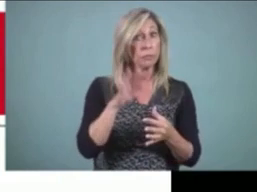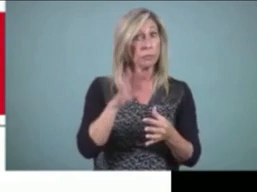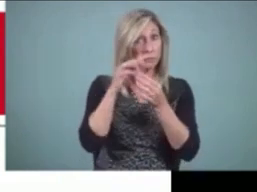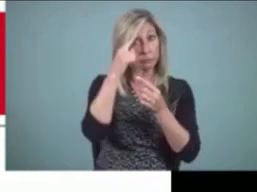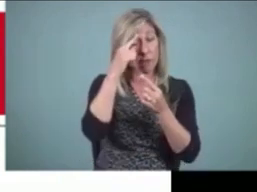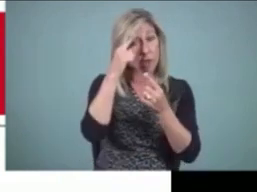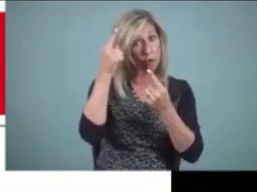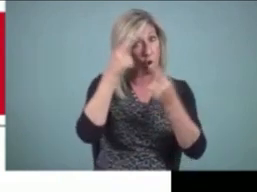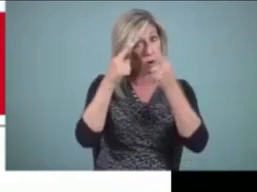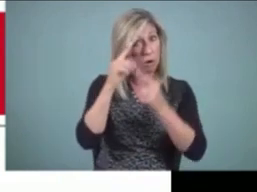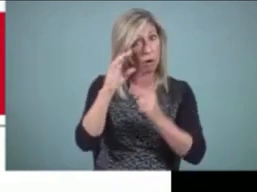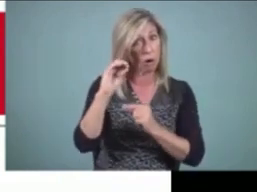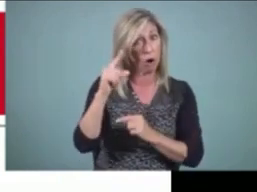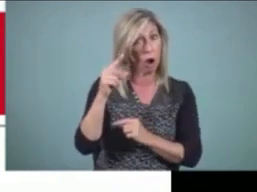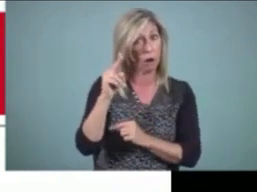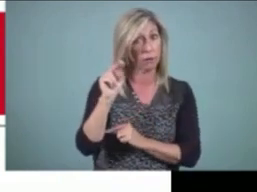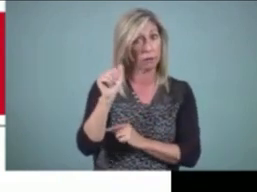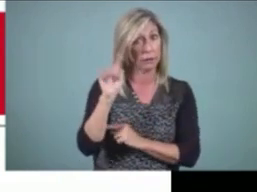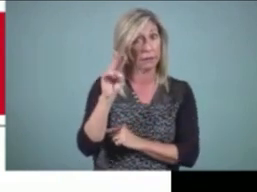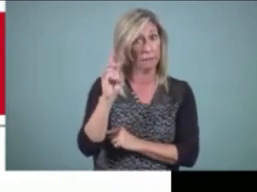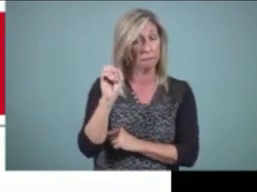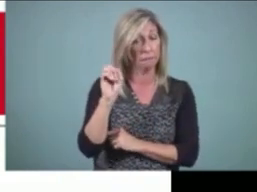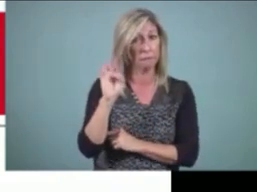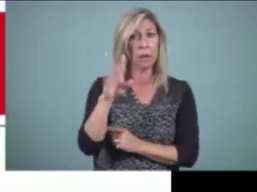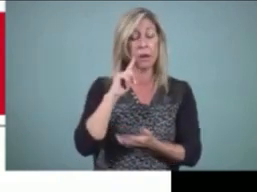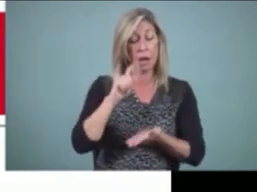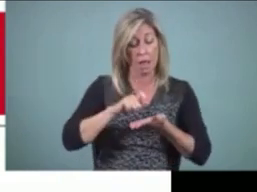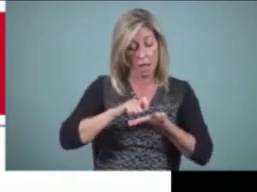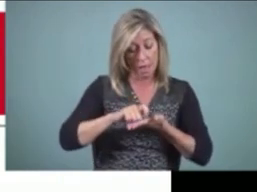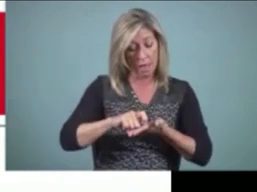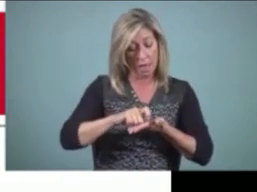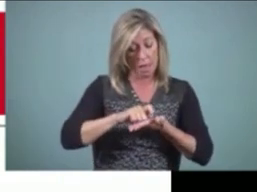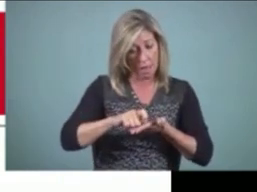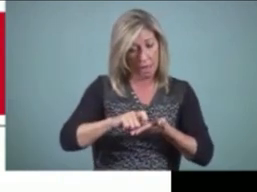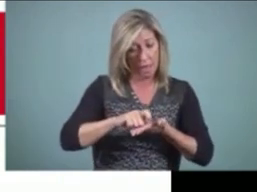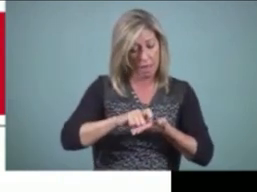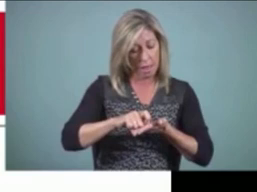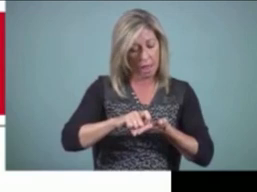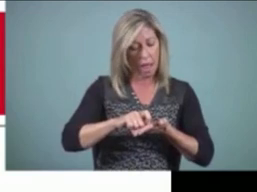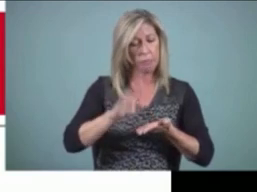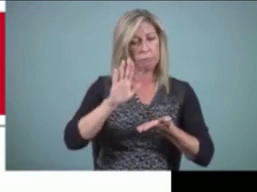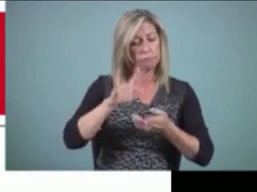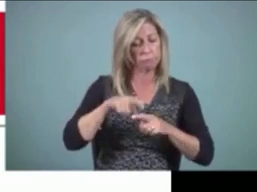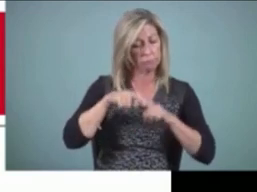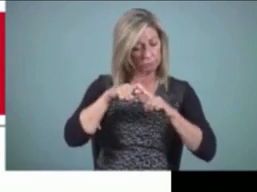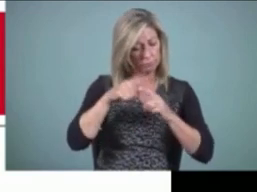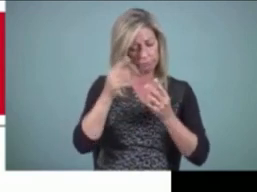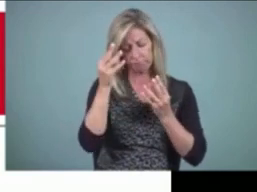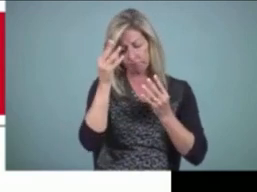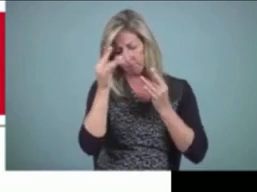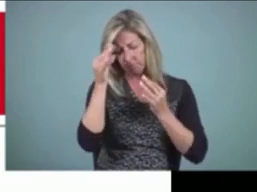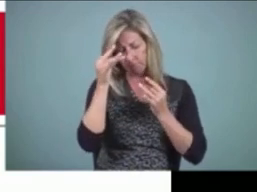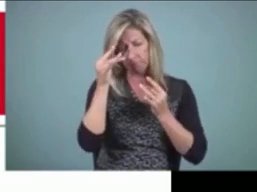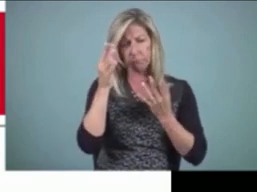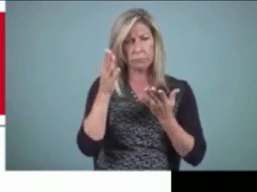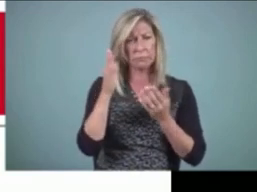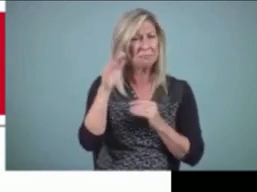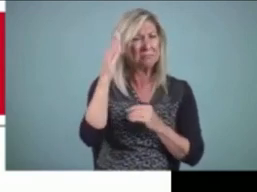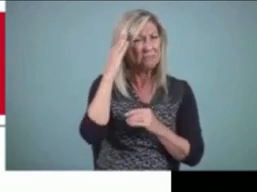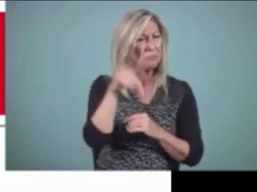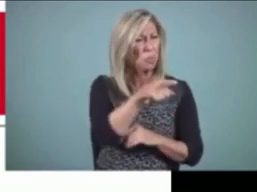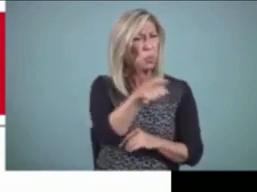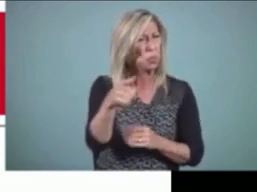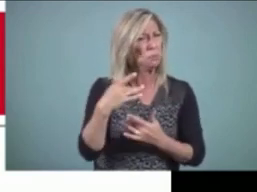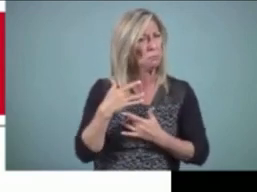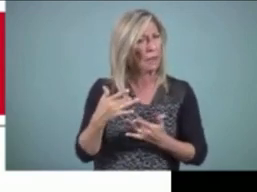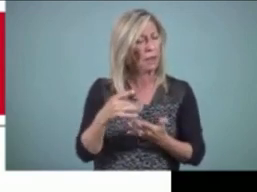reflect on what you've written. I can imagine all of you have had the experience of you write something down and you read it over.